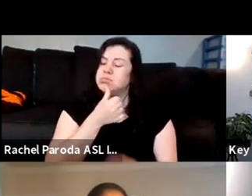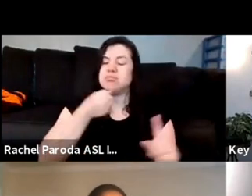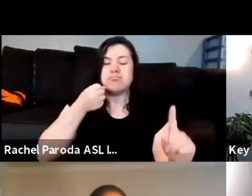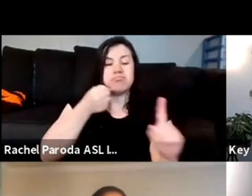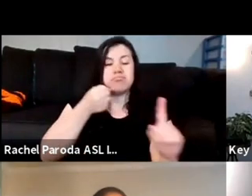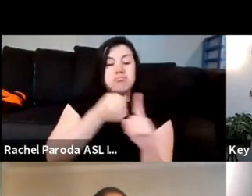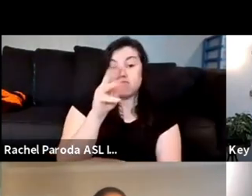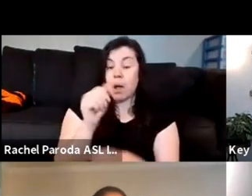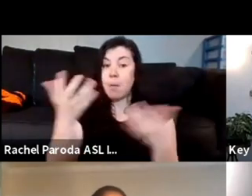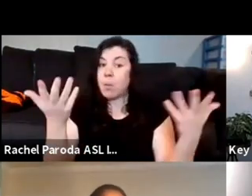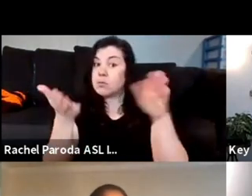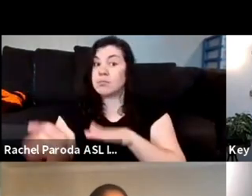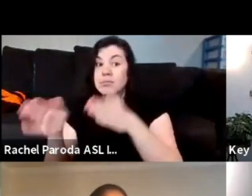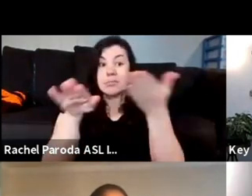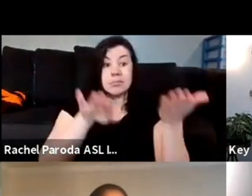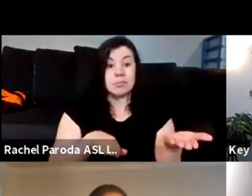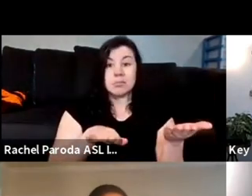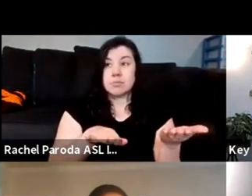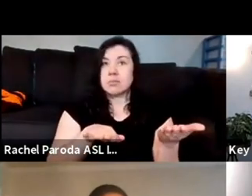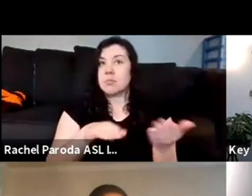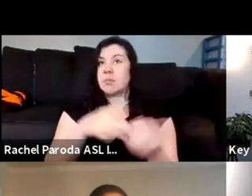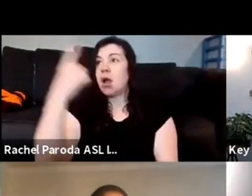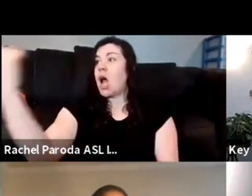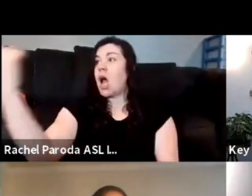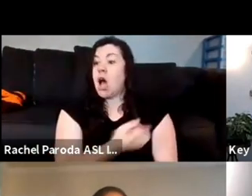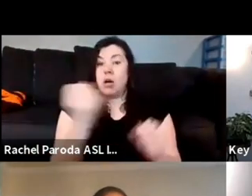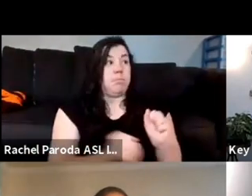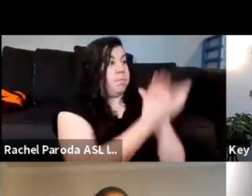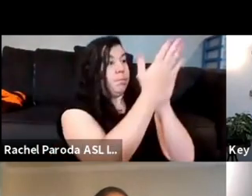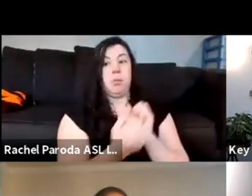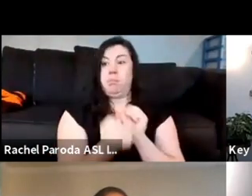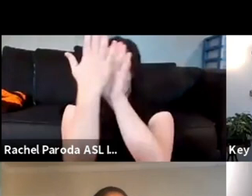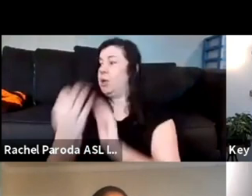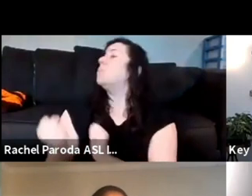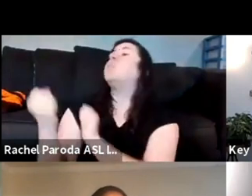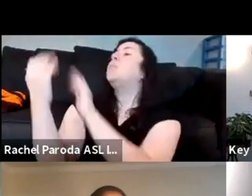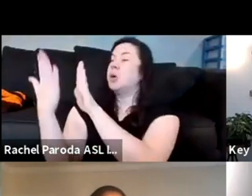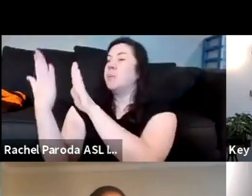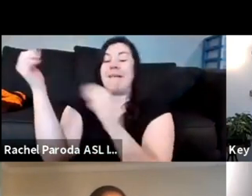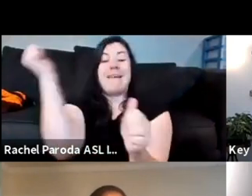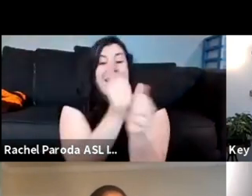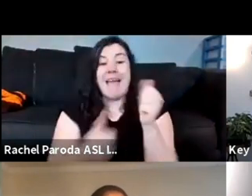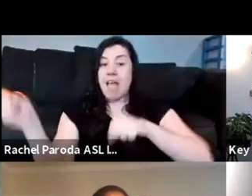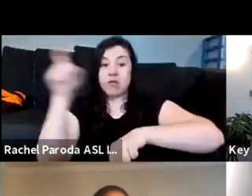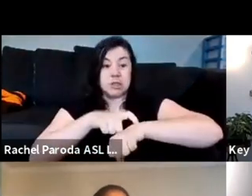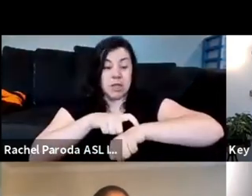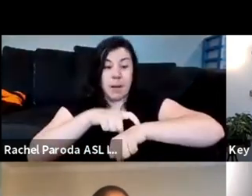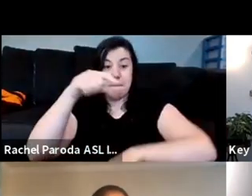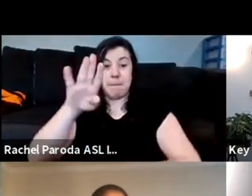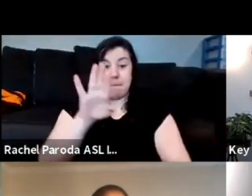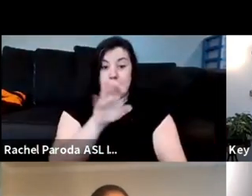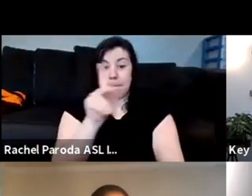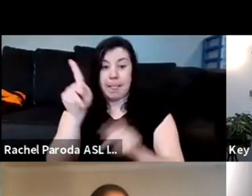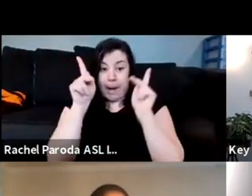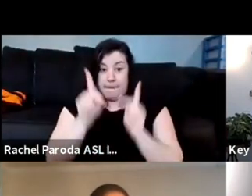death like we are constantly confronted with this and each and every time that a black person is harmed we are like re